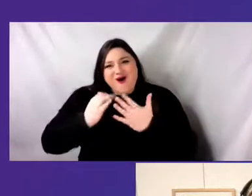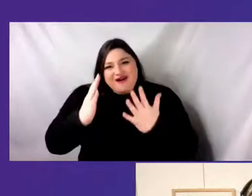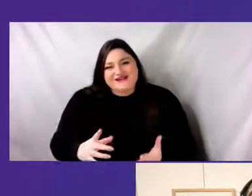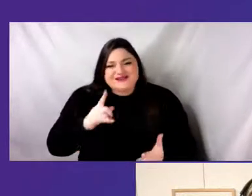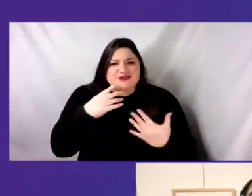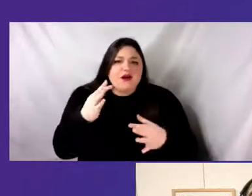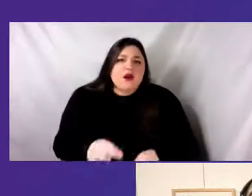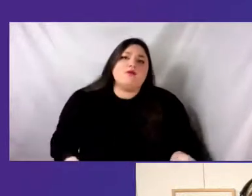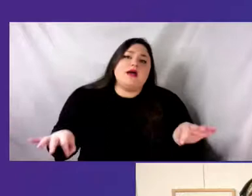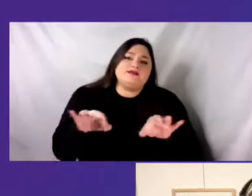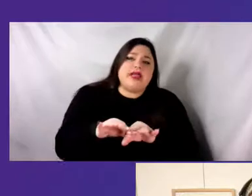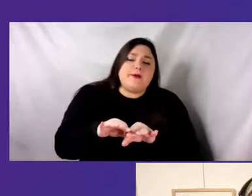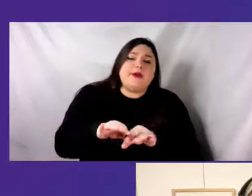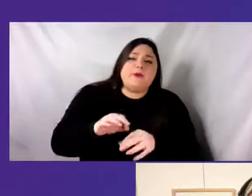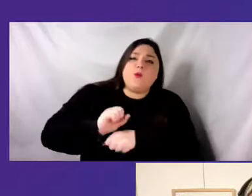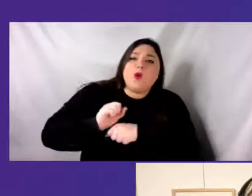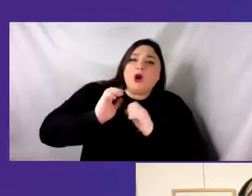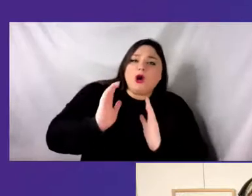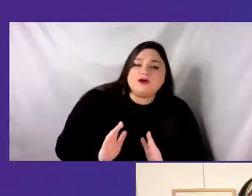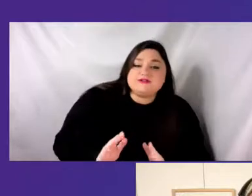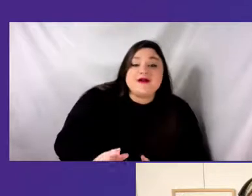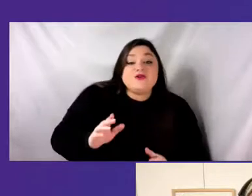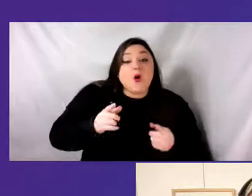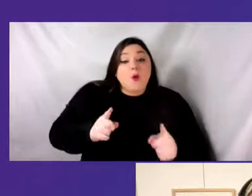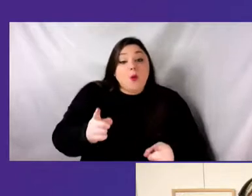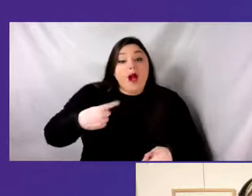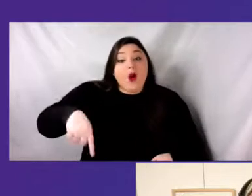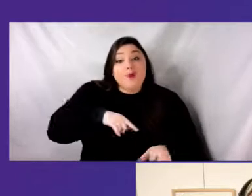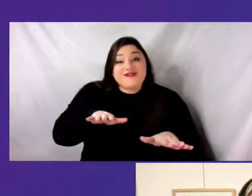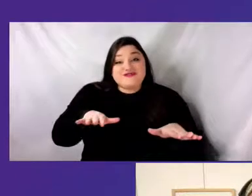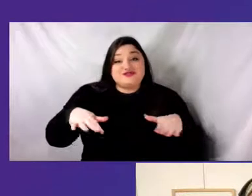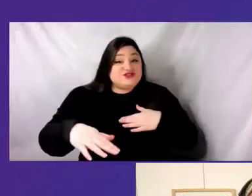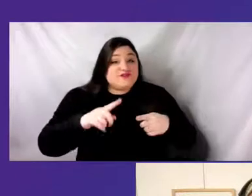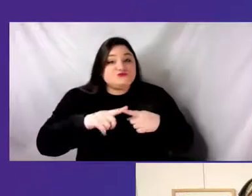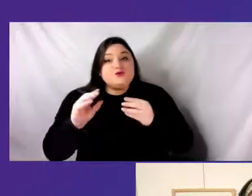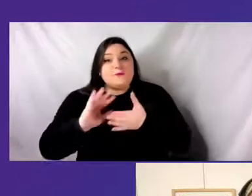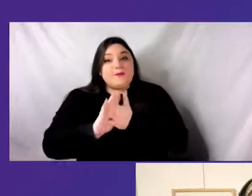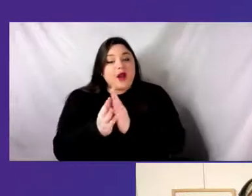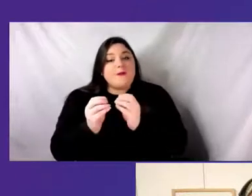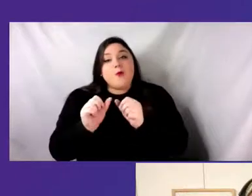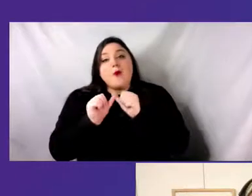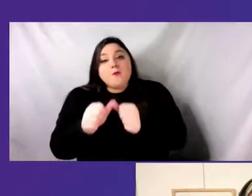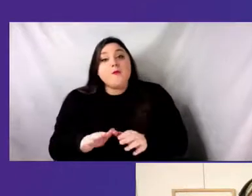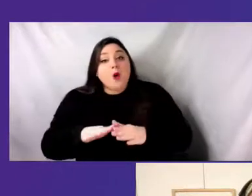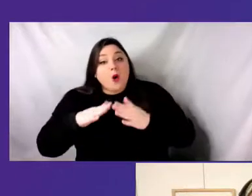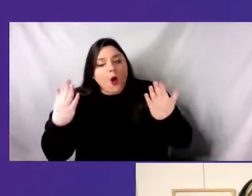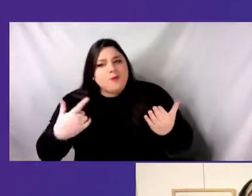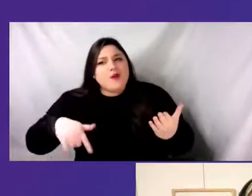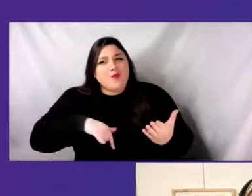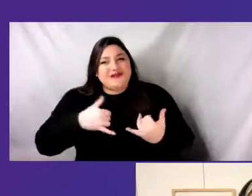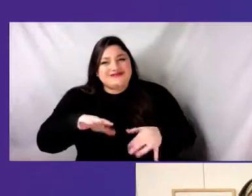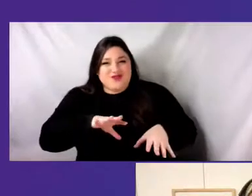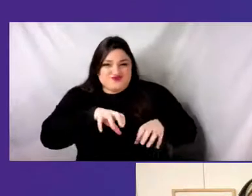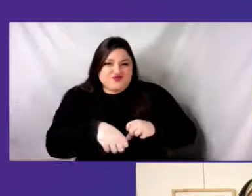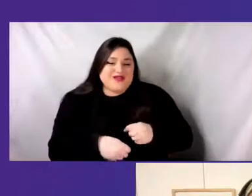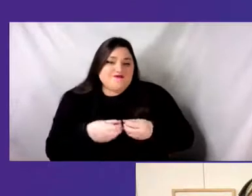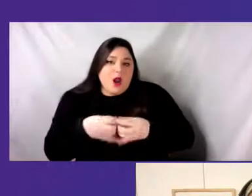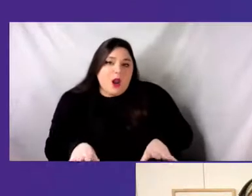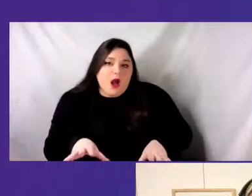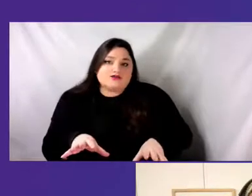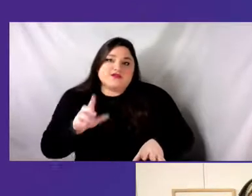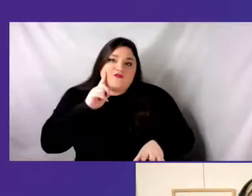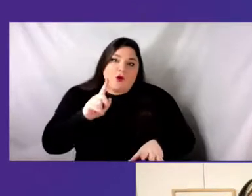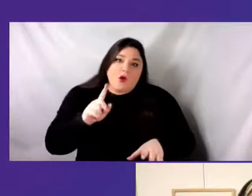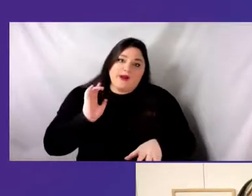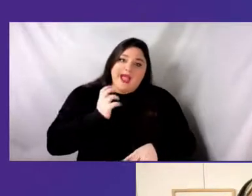and shifts into a more permanently reopening, we reflect on the losses we've experienced as a community, the ways we have